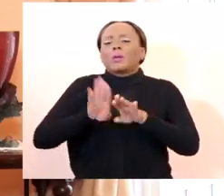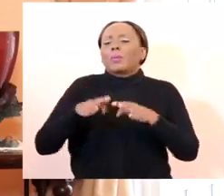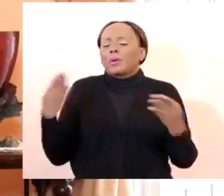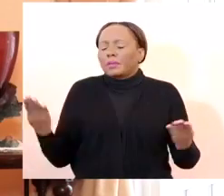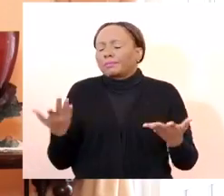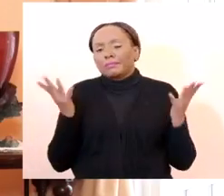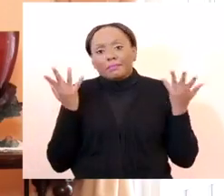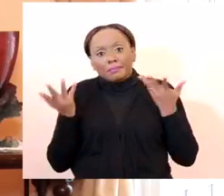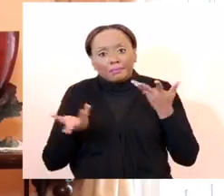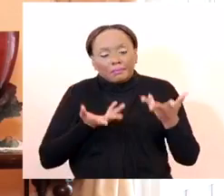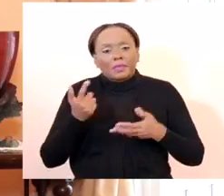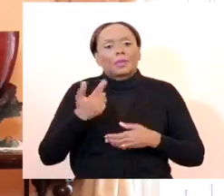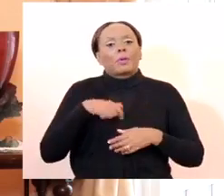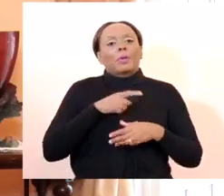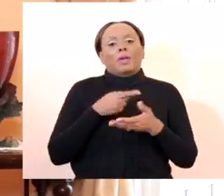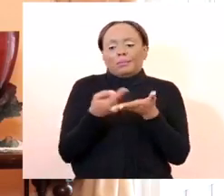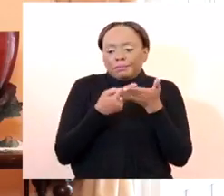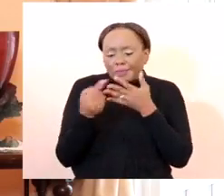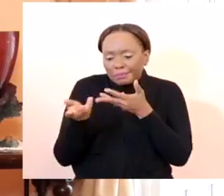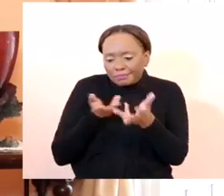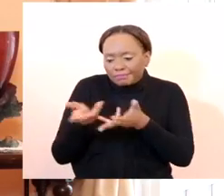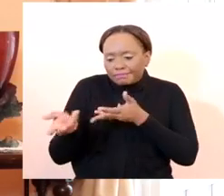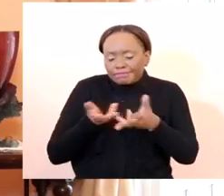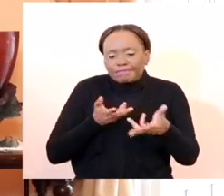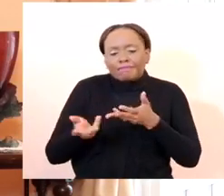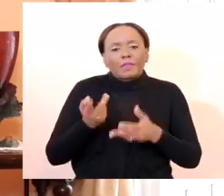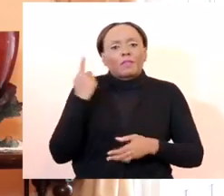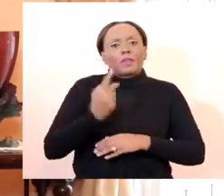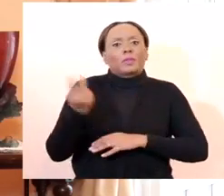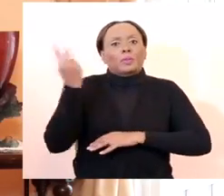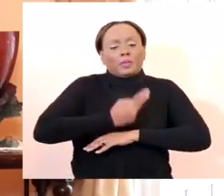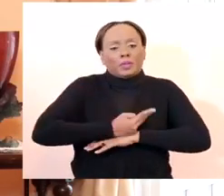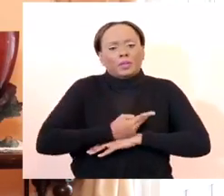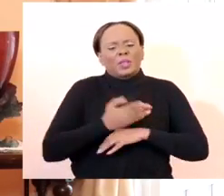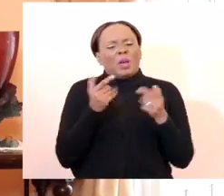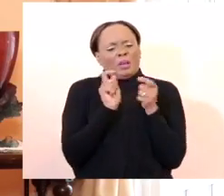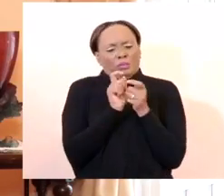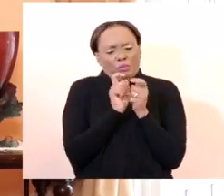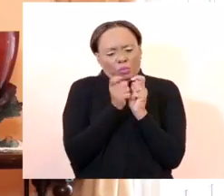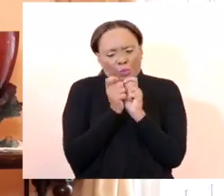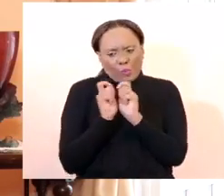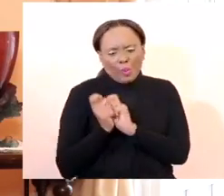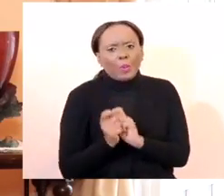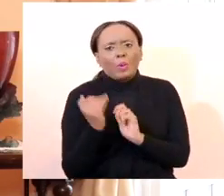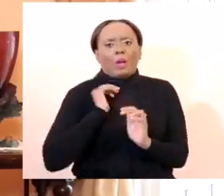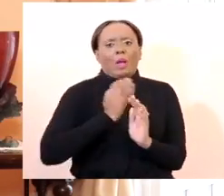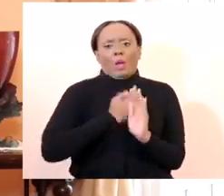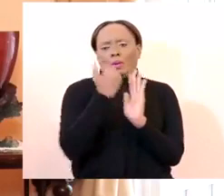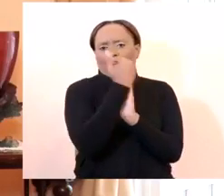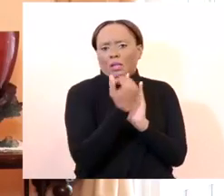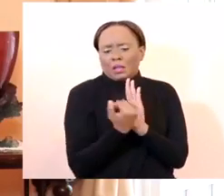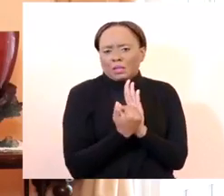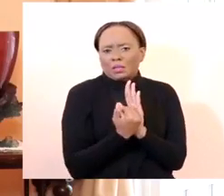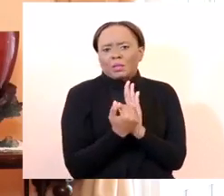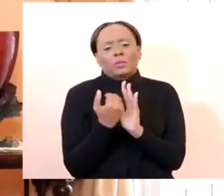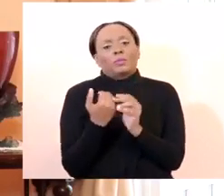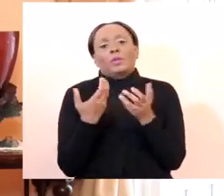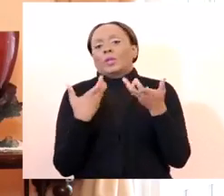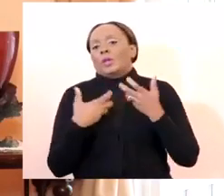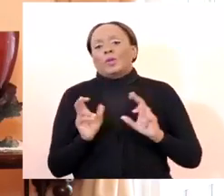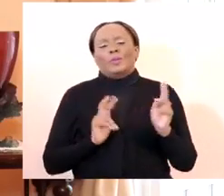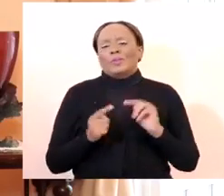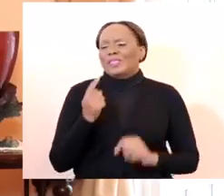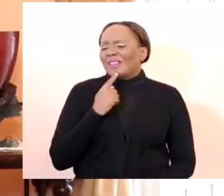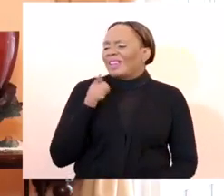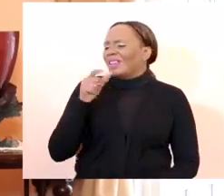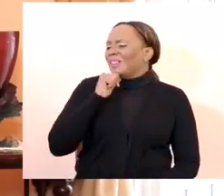of consultation over the last two days in order to be able to refine that list so they were not unfair to any districts.